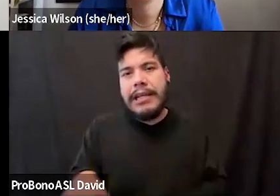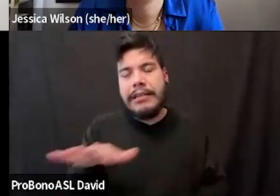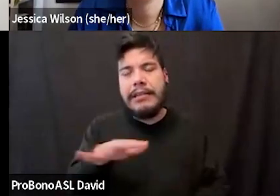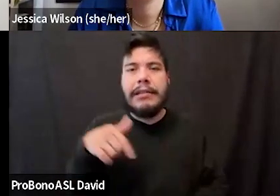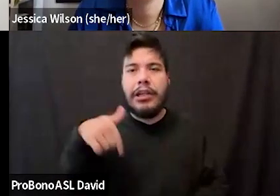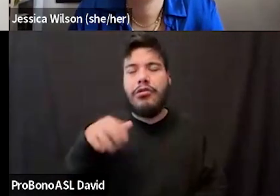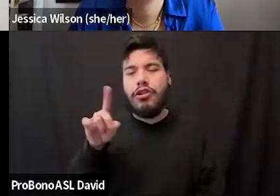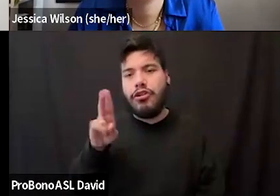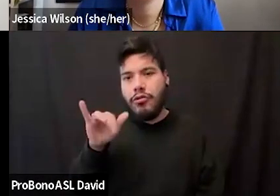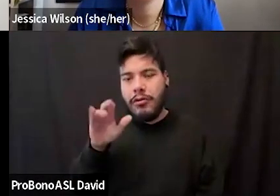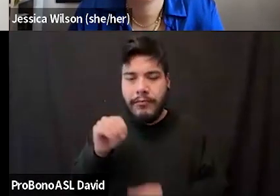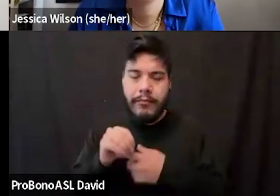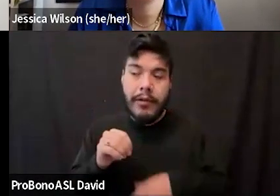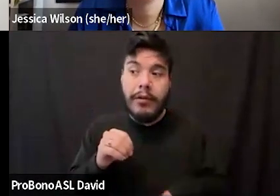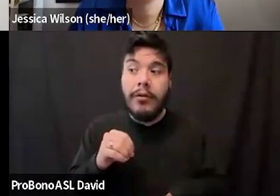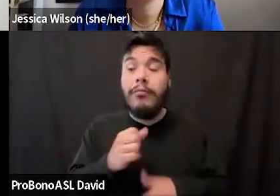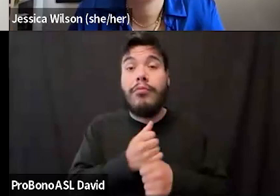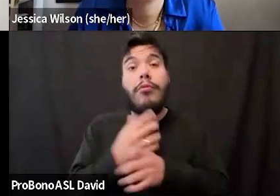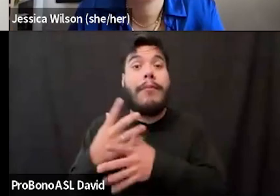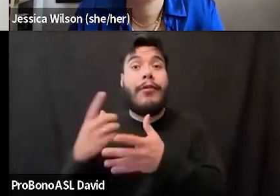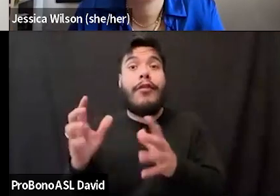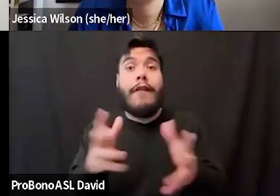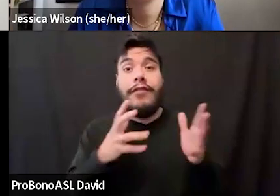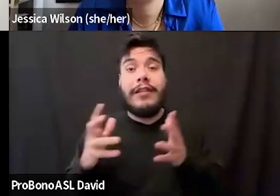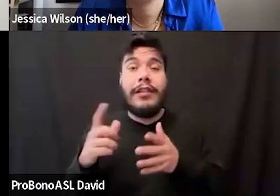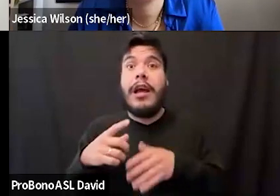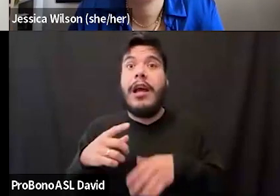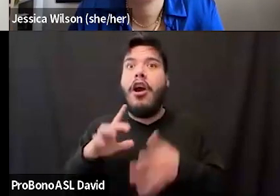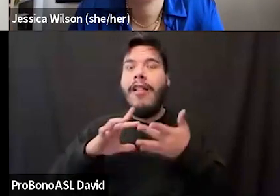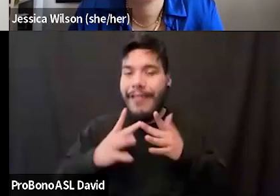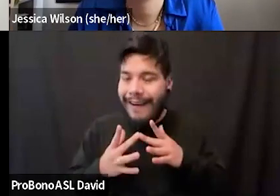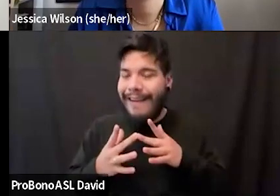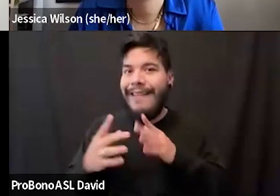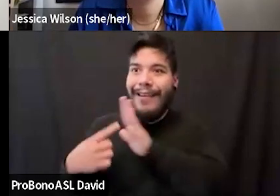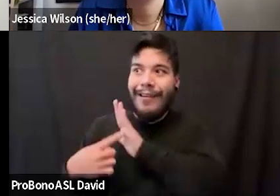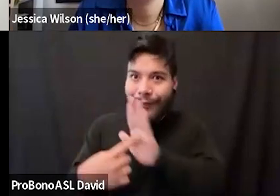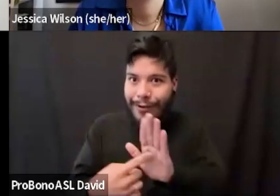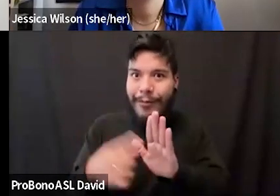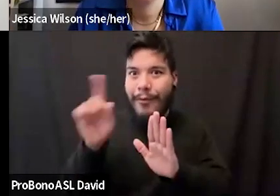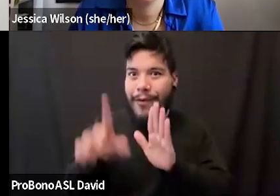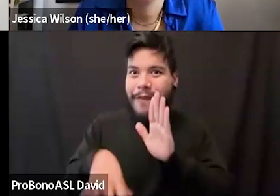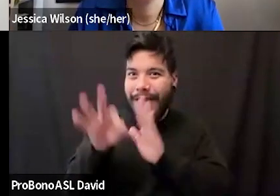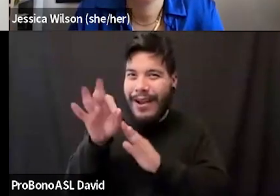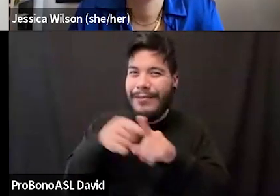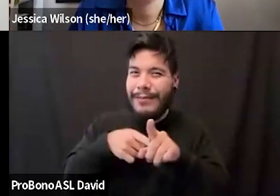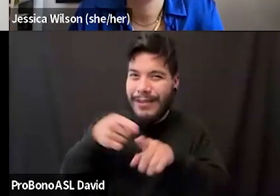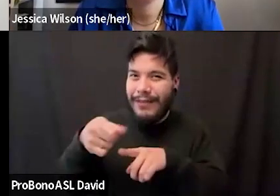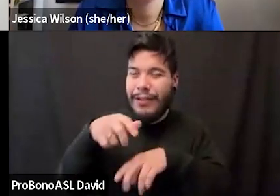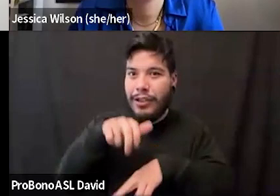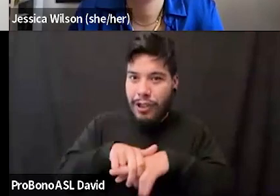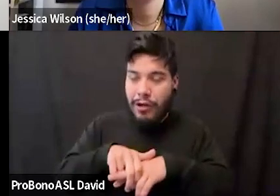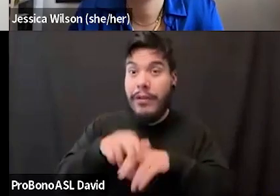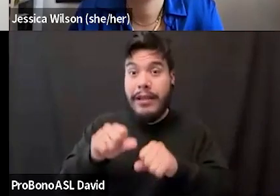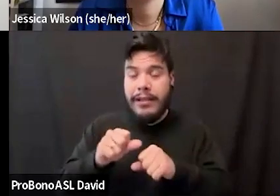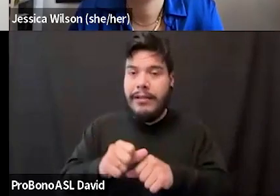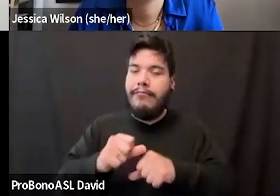was doing the prep conversation, I got online and showed him where to get load-bearing chairs that hold a thousand